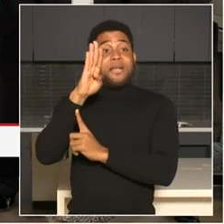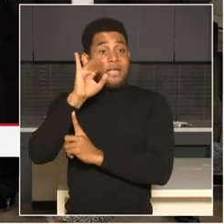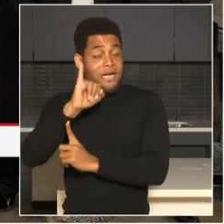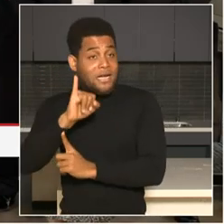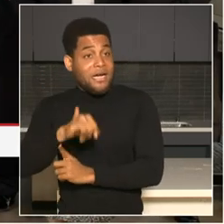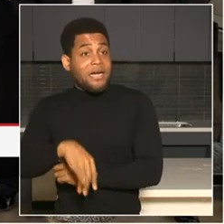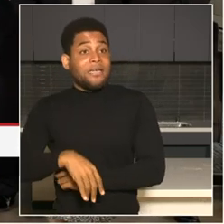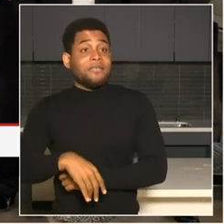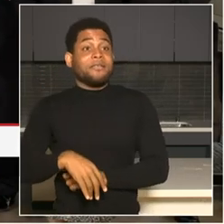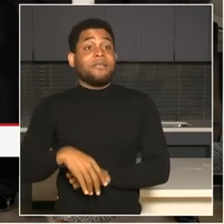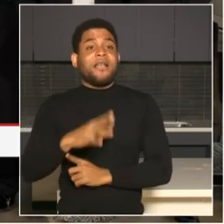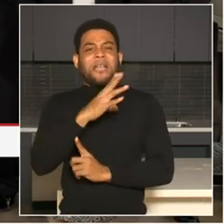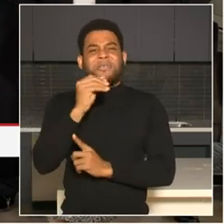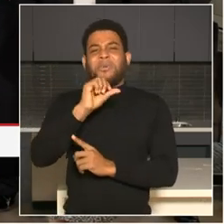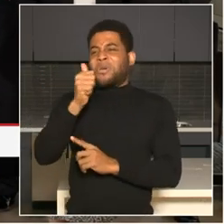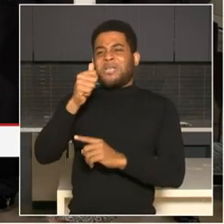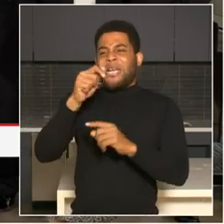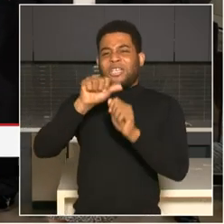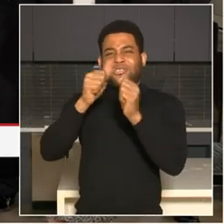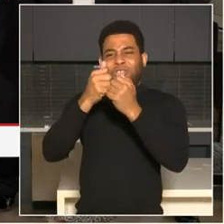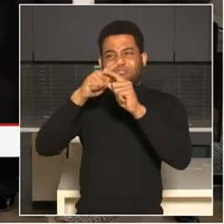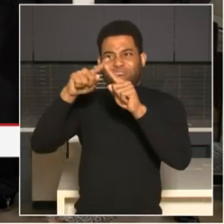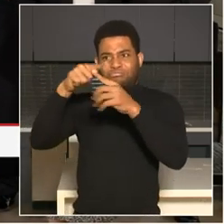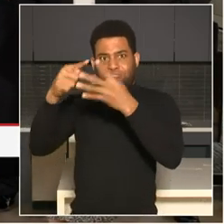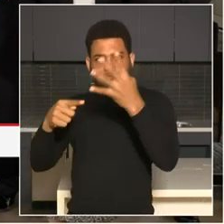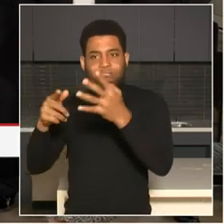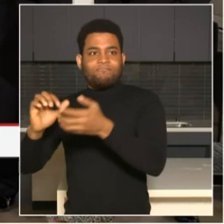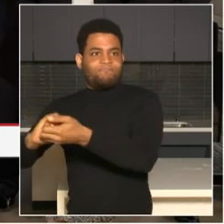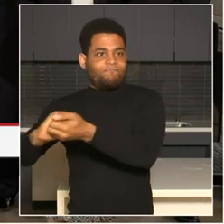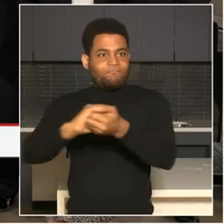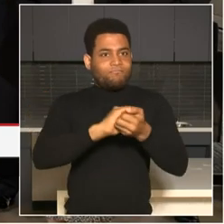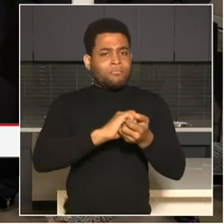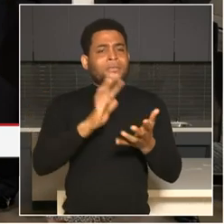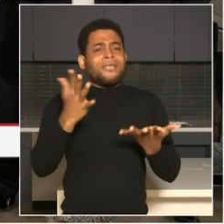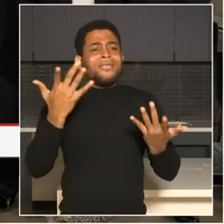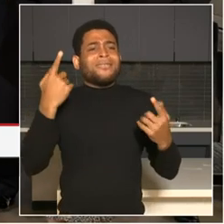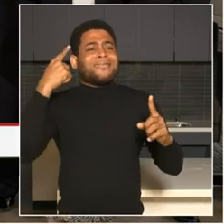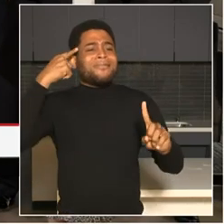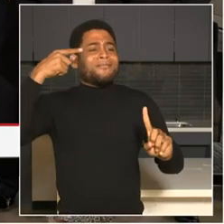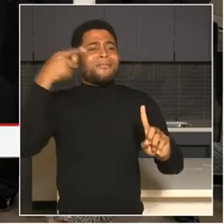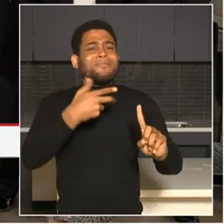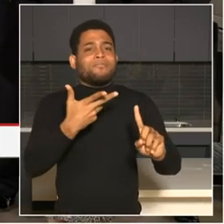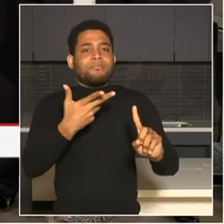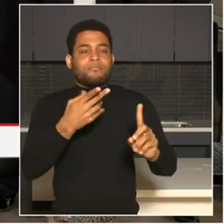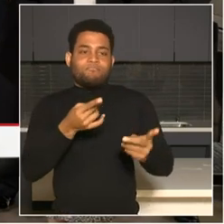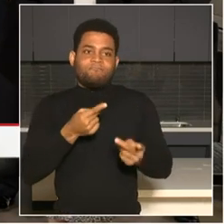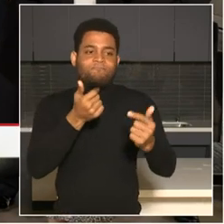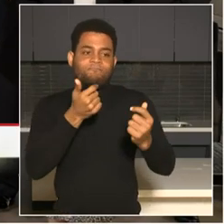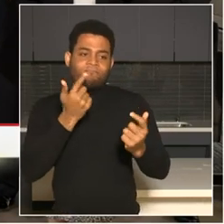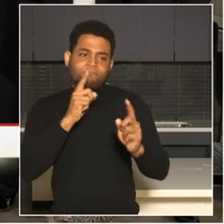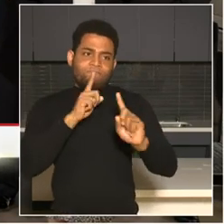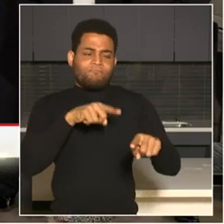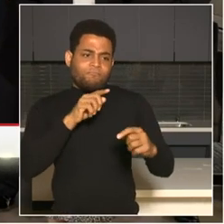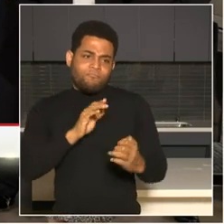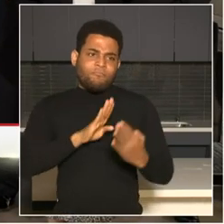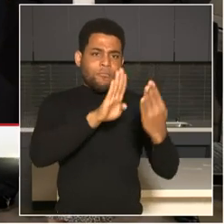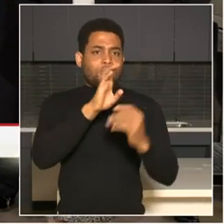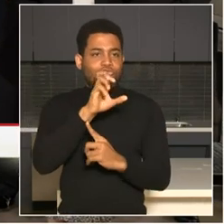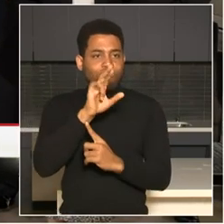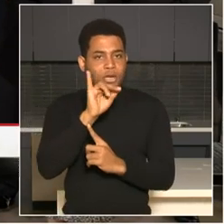And the goal of this is to respond faster and more efficiently when crime happens in our community.